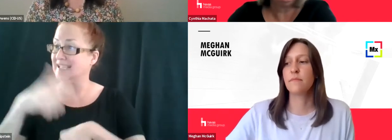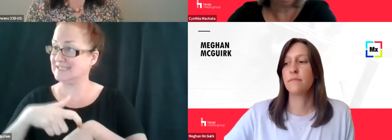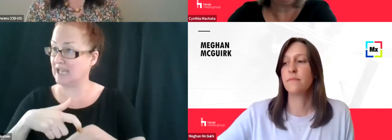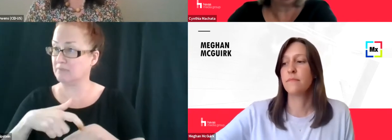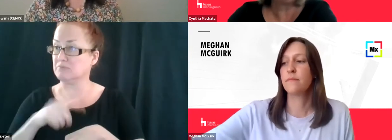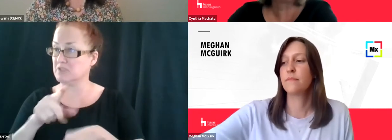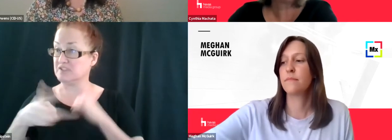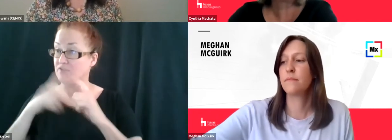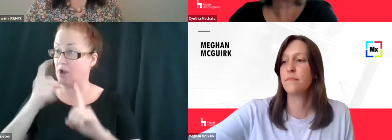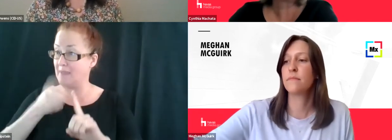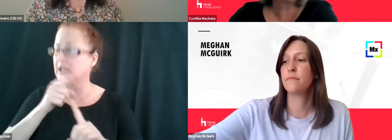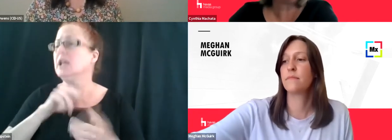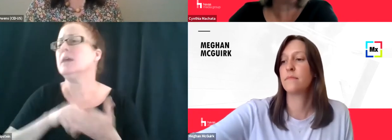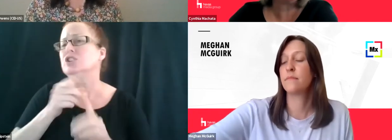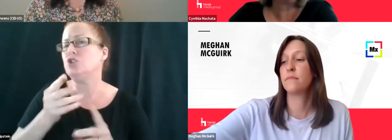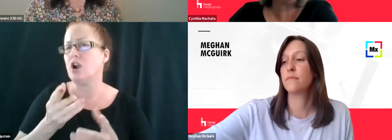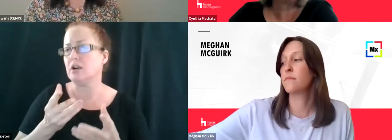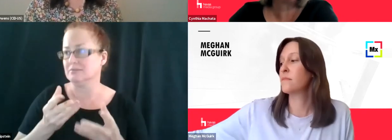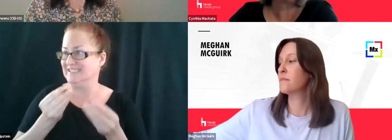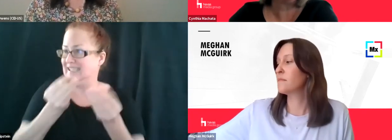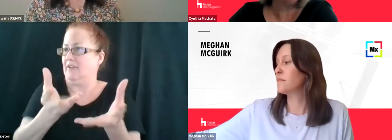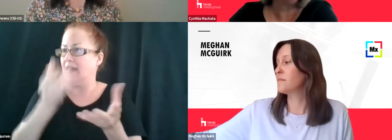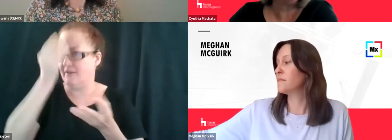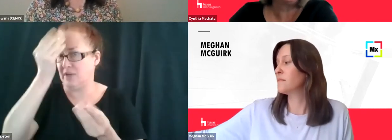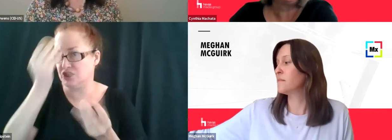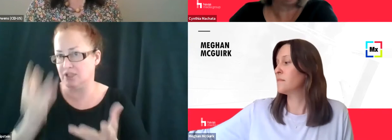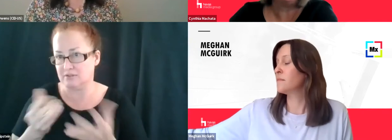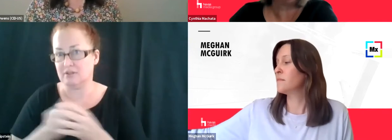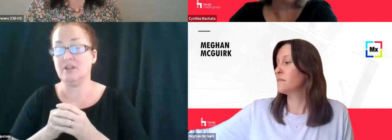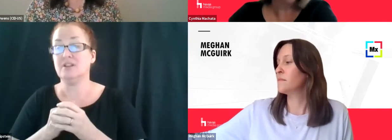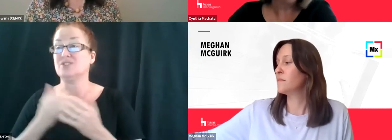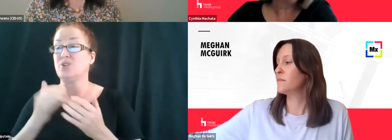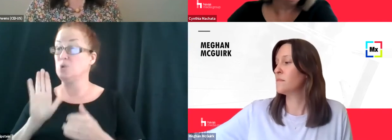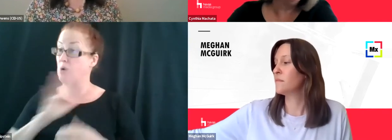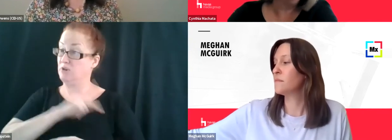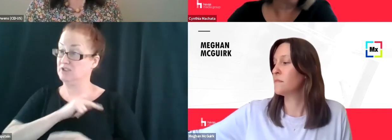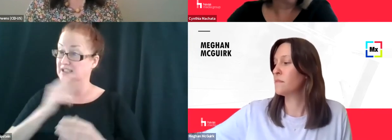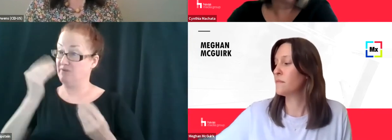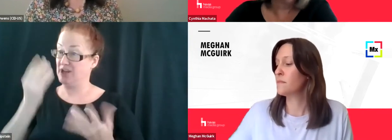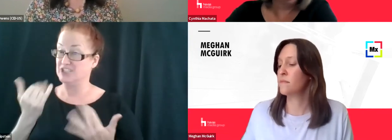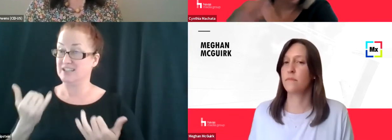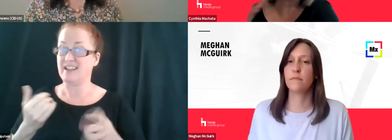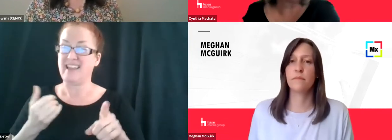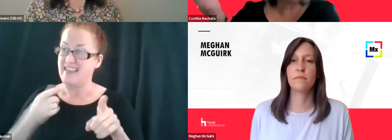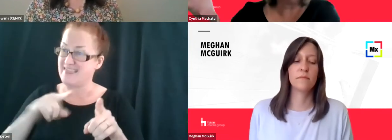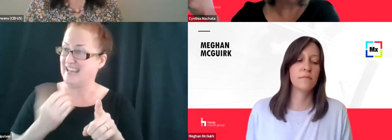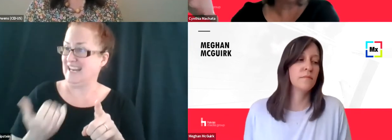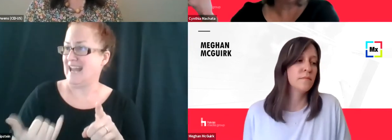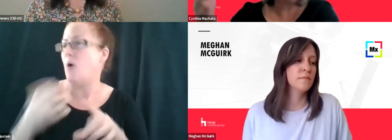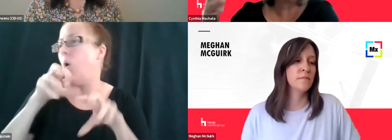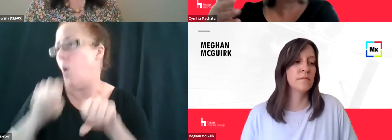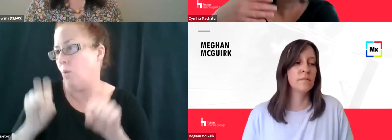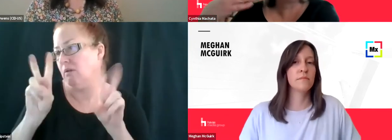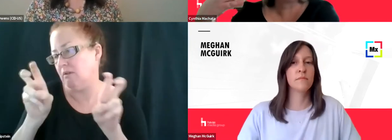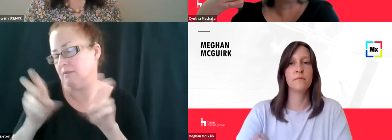um, and you've given them the right to do that. So that's your personal information that they now, um, basically own.